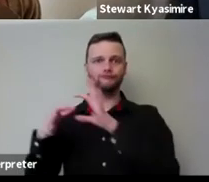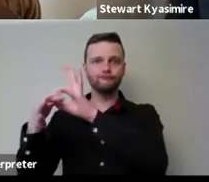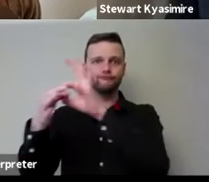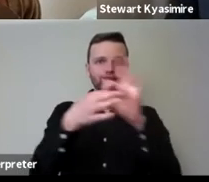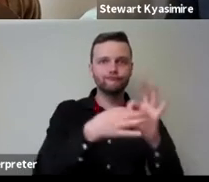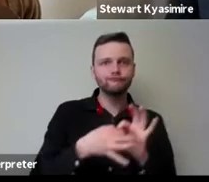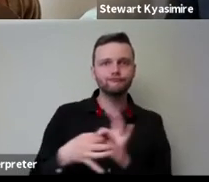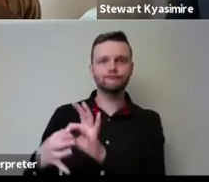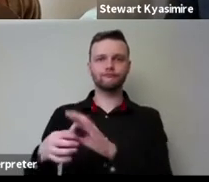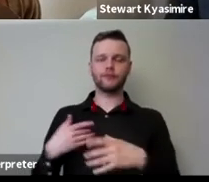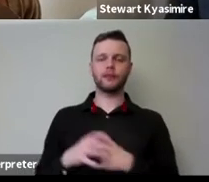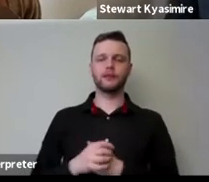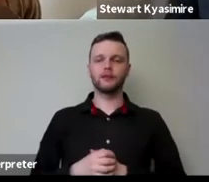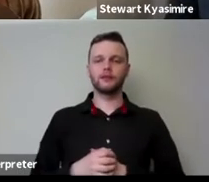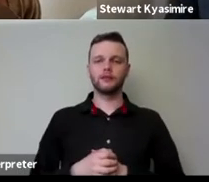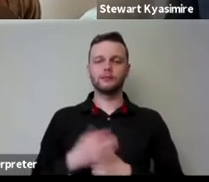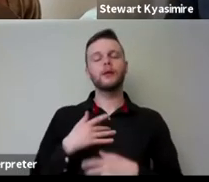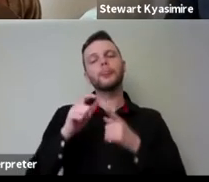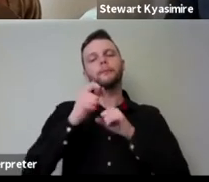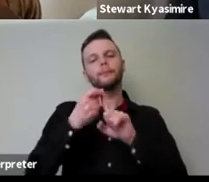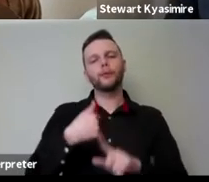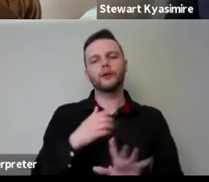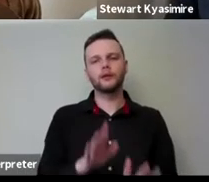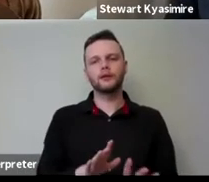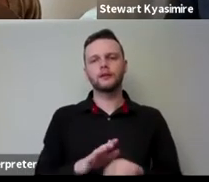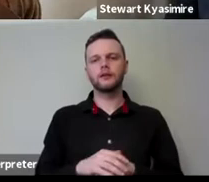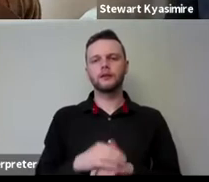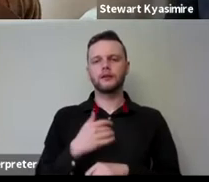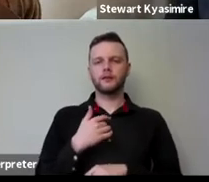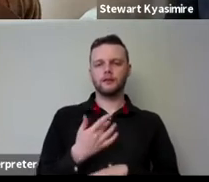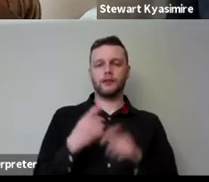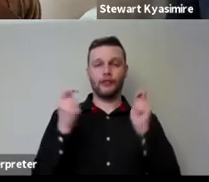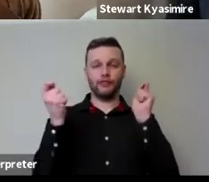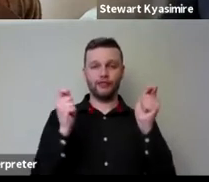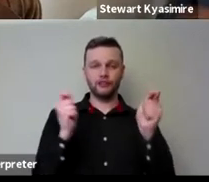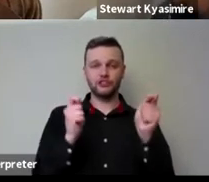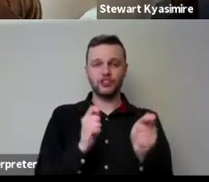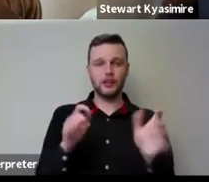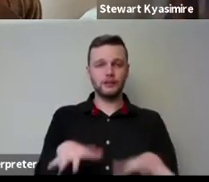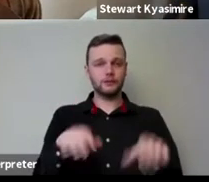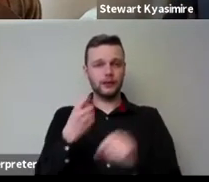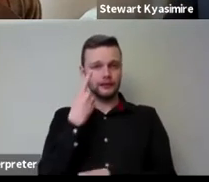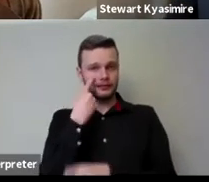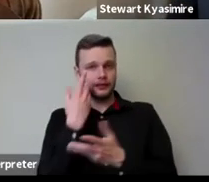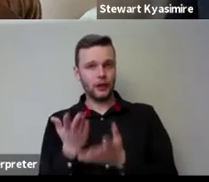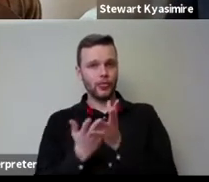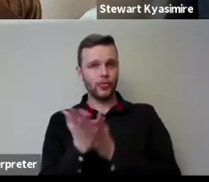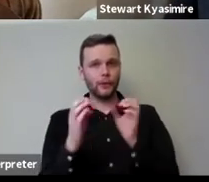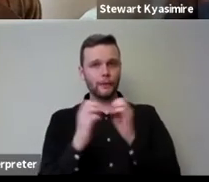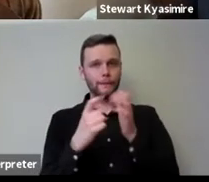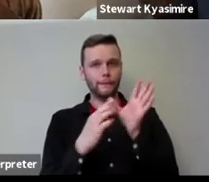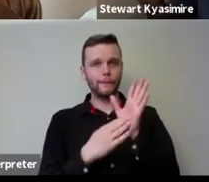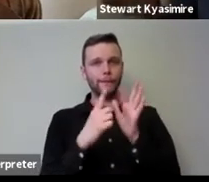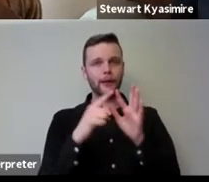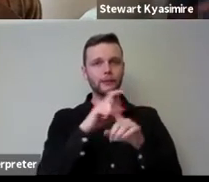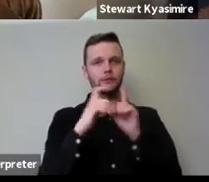so what the point i'm trying to make is is that the change that we're starting to see now within the bame community is now they're going